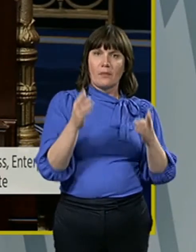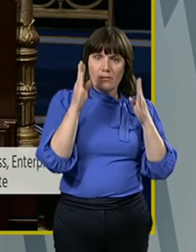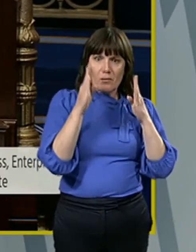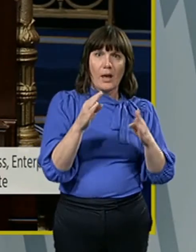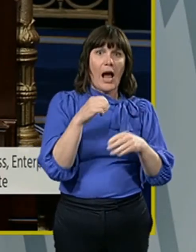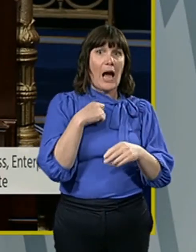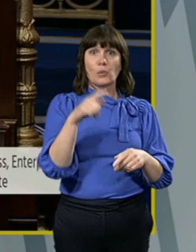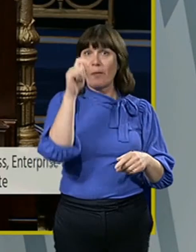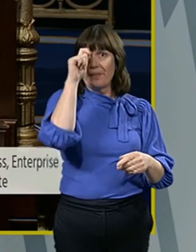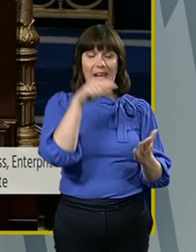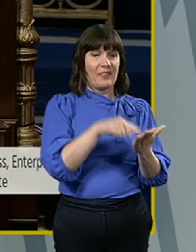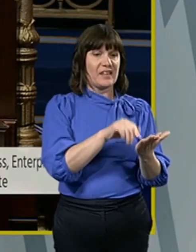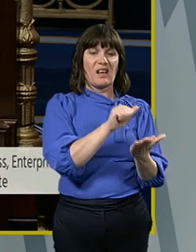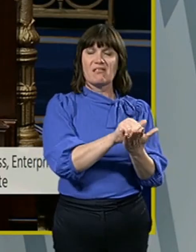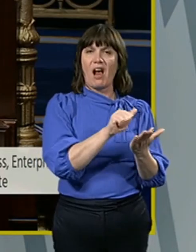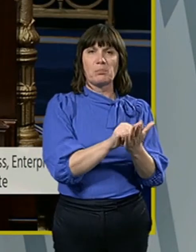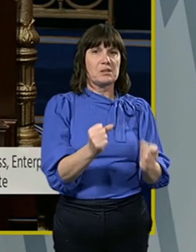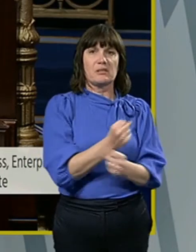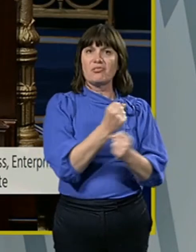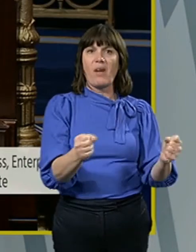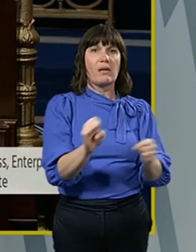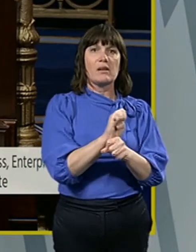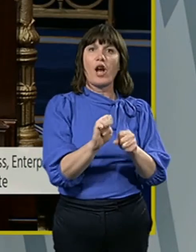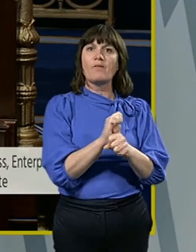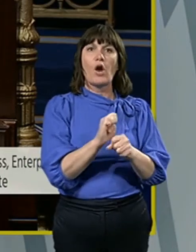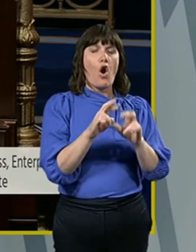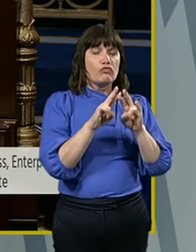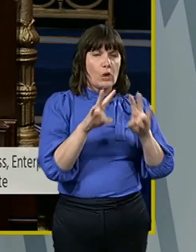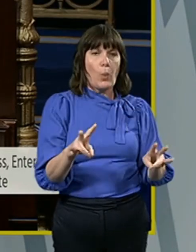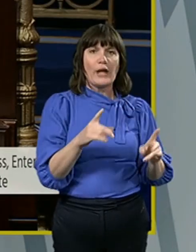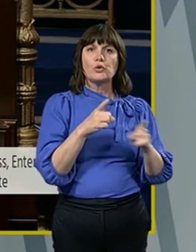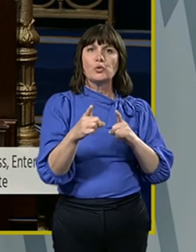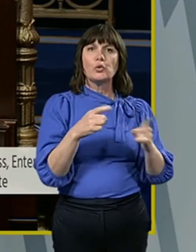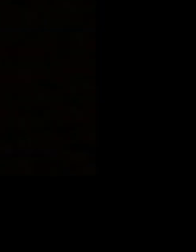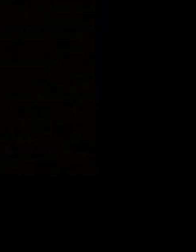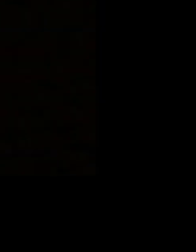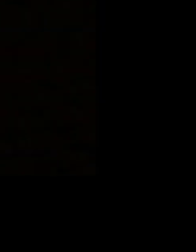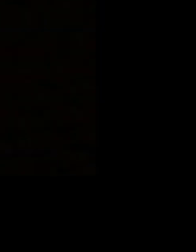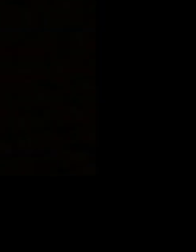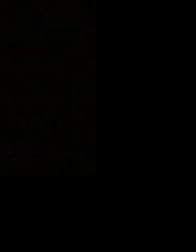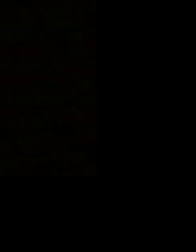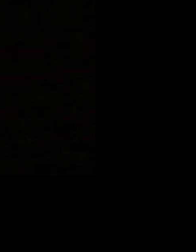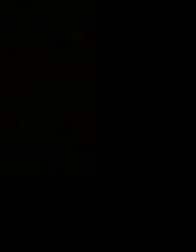has either teeth nor power to do what is required. And it is your responsibility.